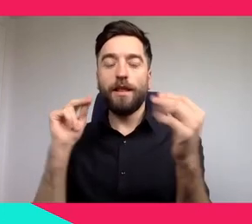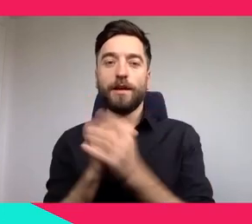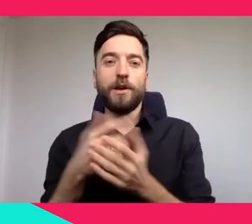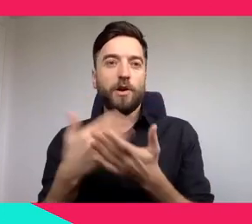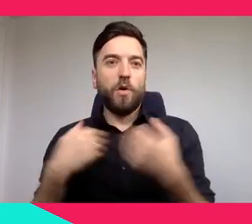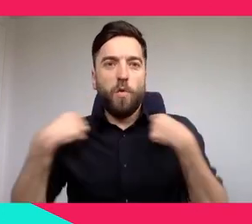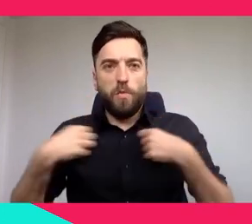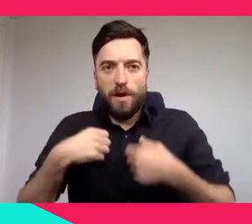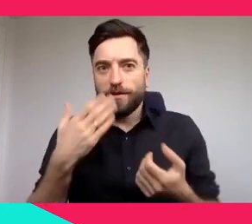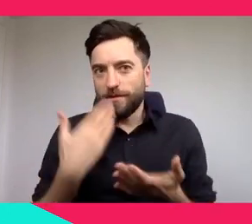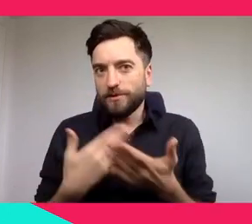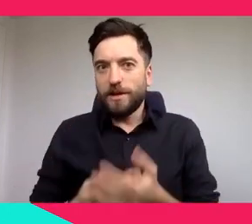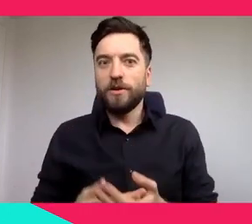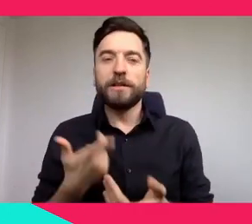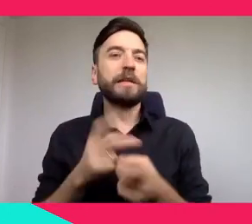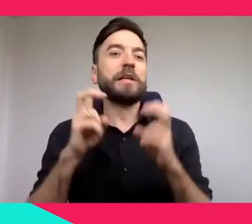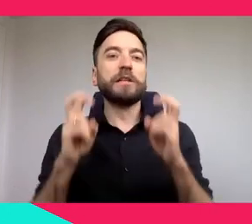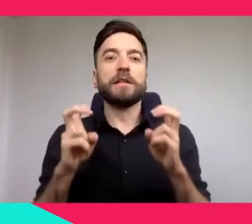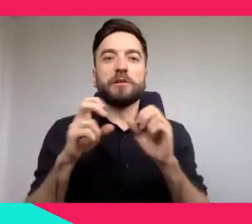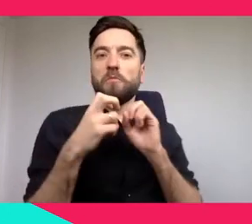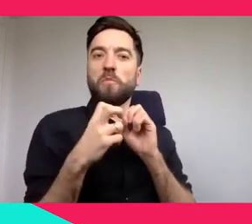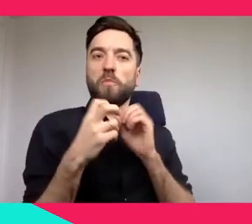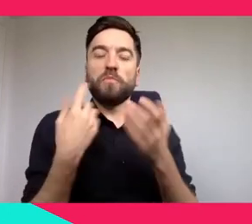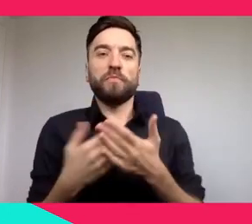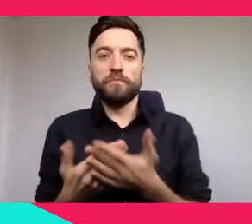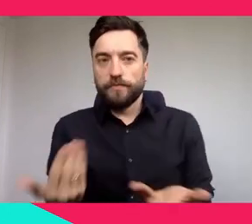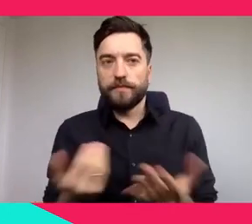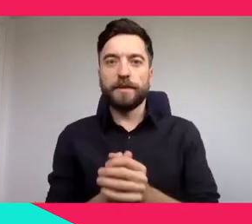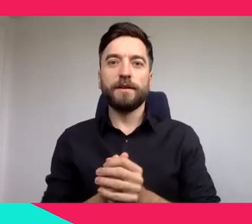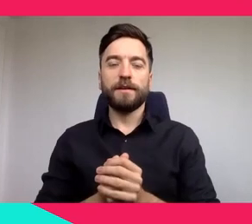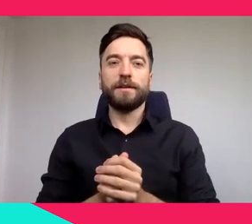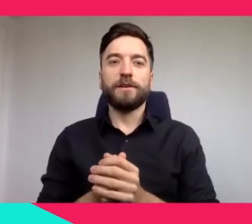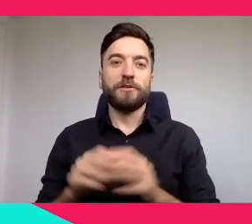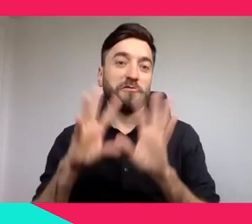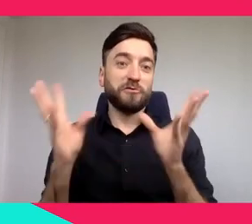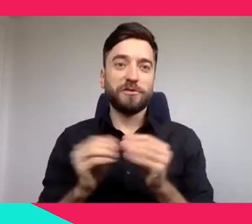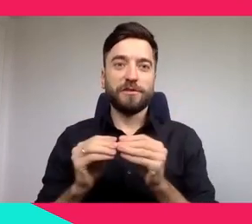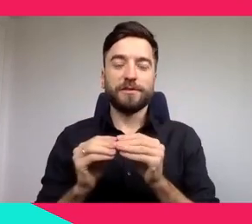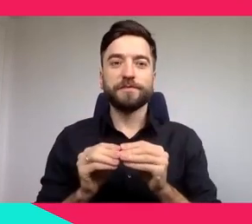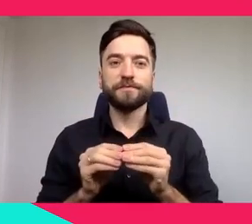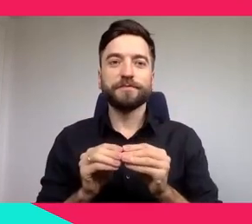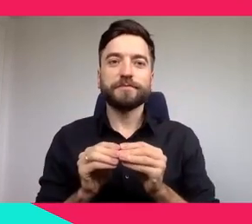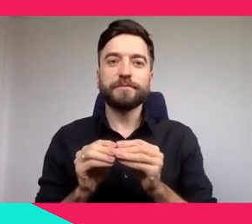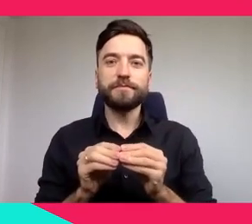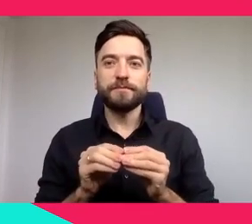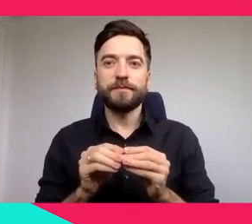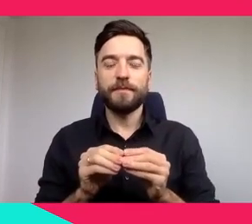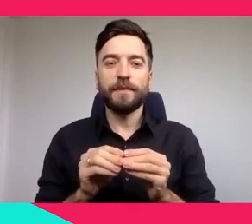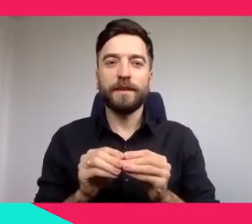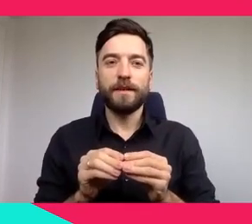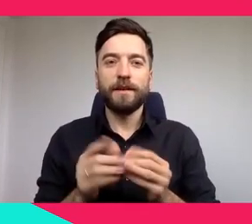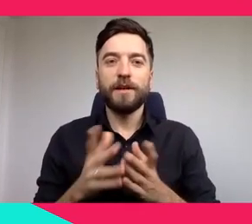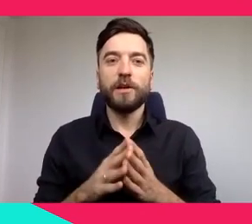and so on. And everything is illustrated by Mona Lisa as a virtual person and